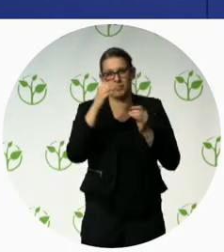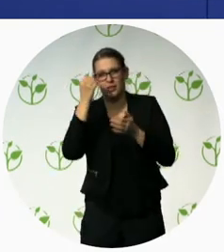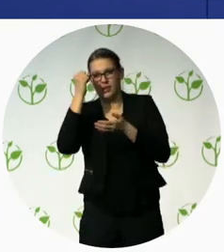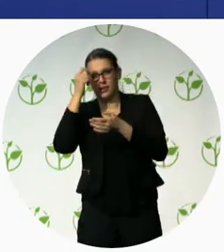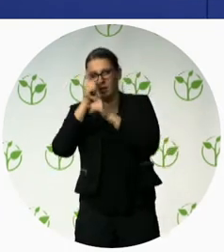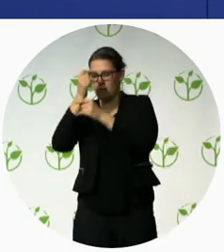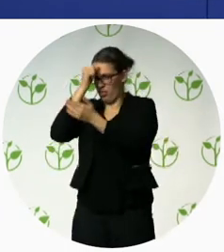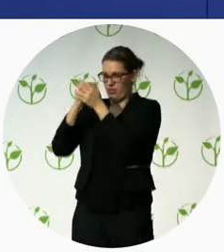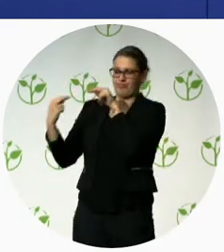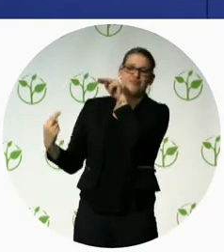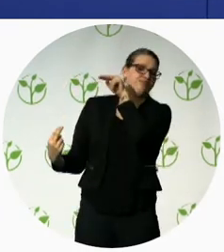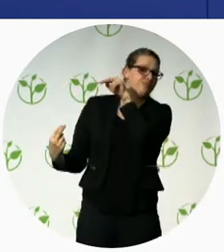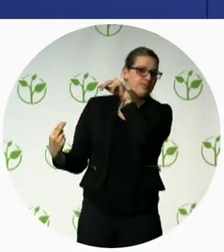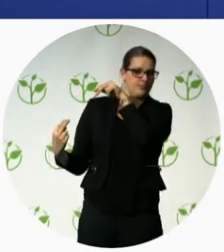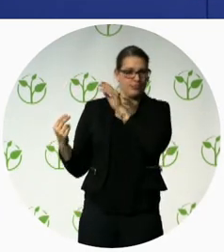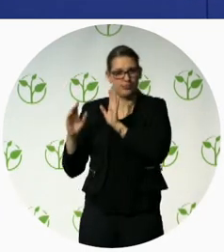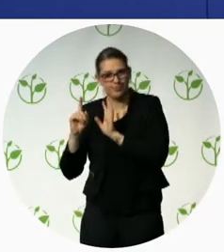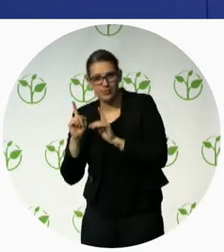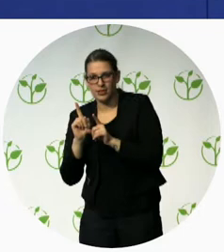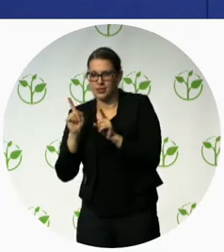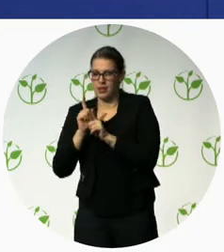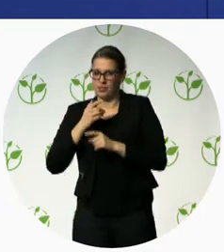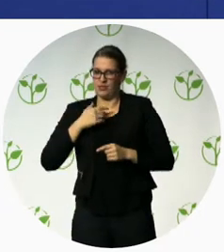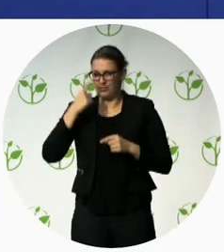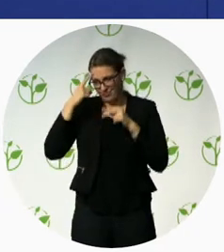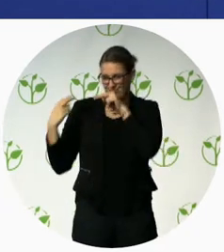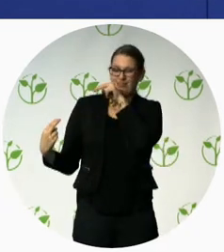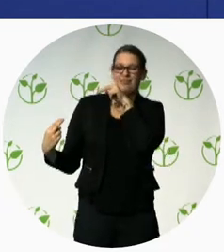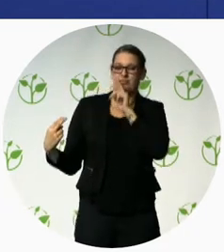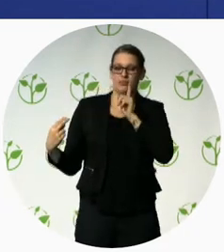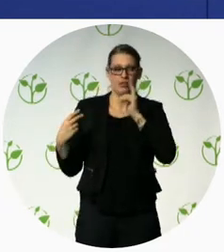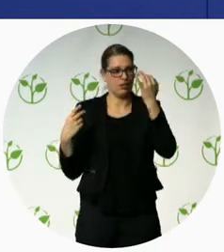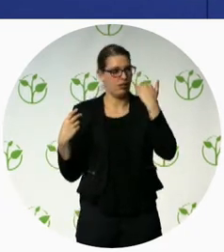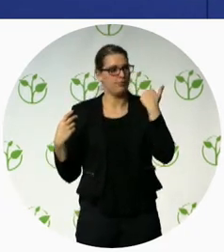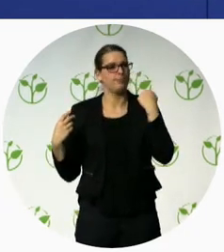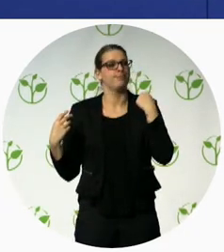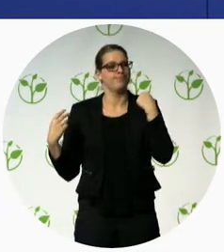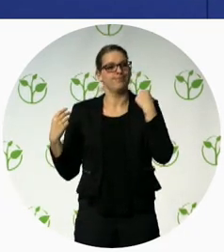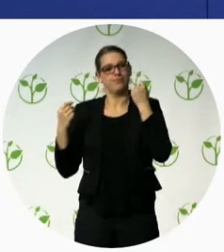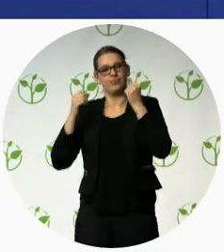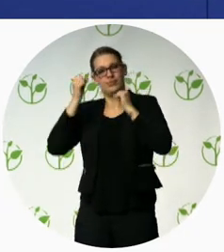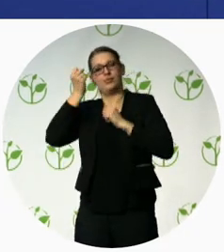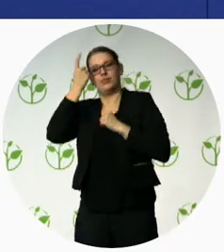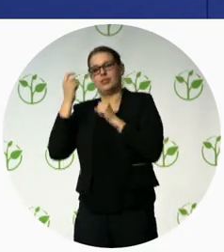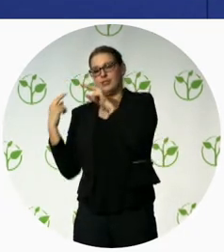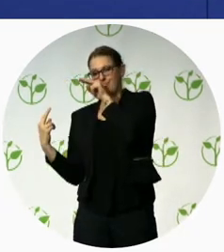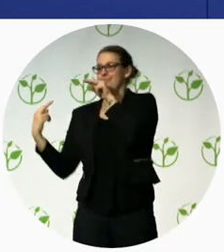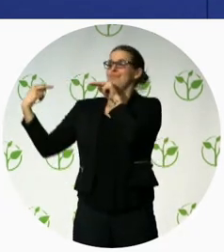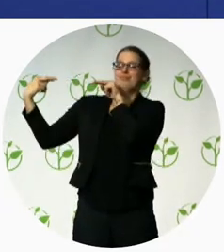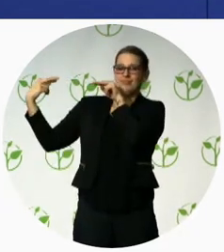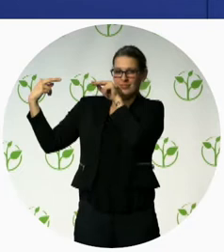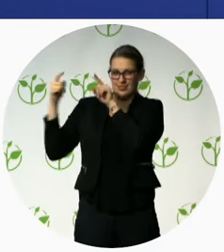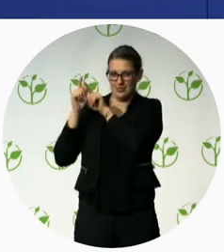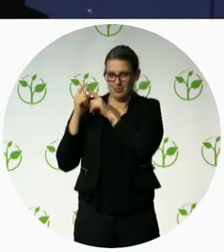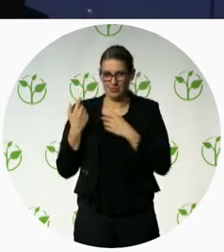in place one of the joys of being a chair of a panel is that because you have the microphone you get to ask the